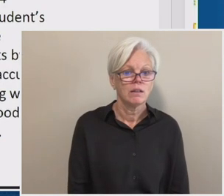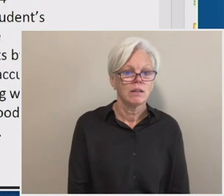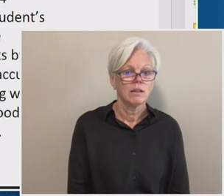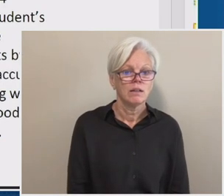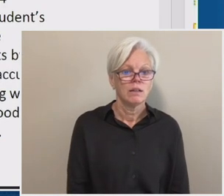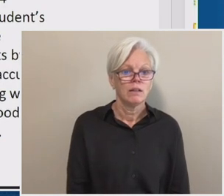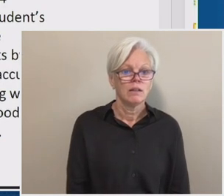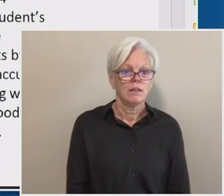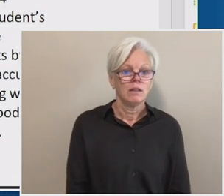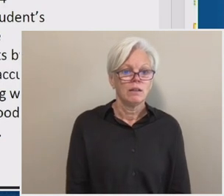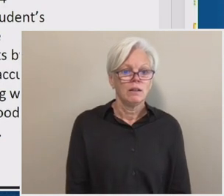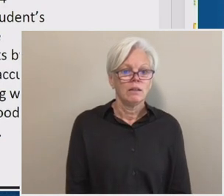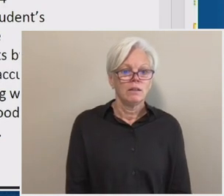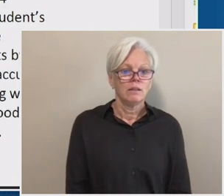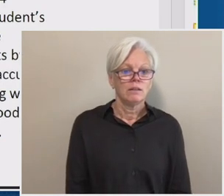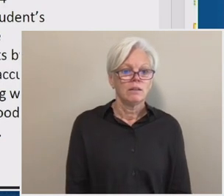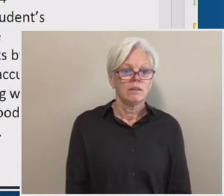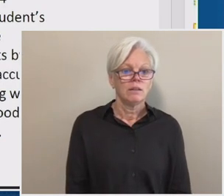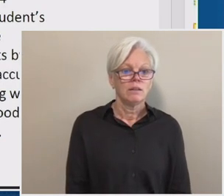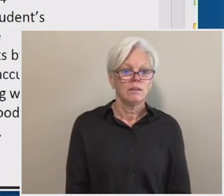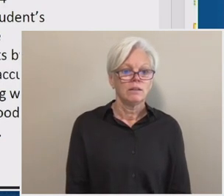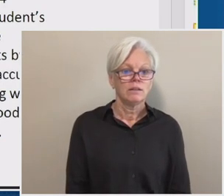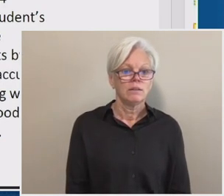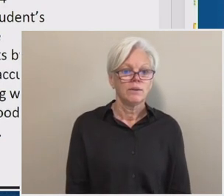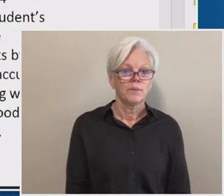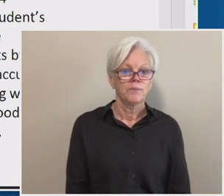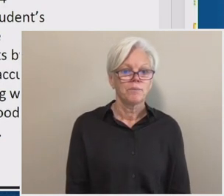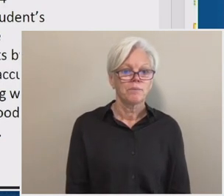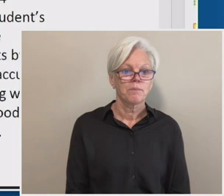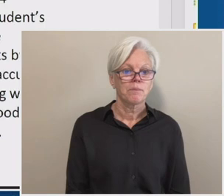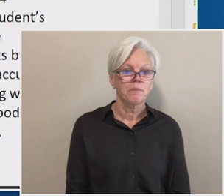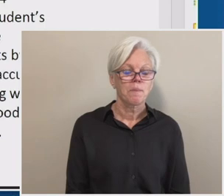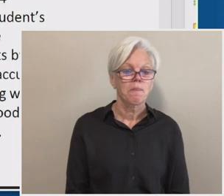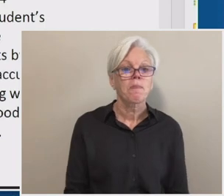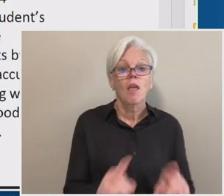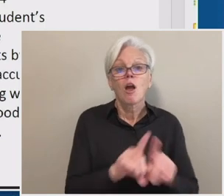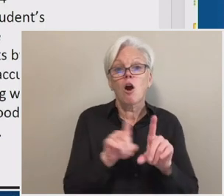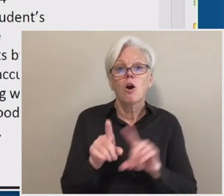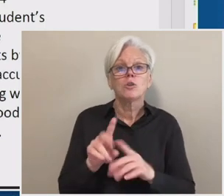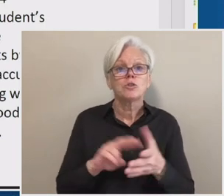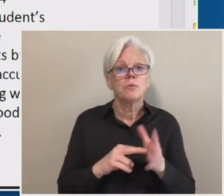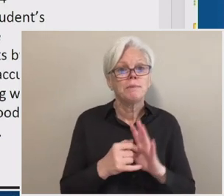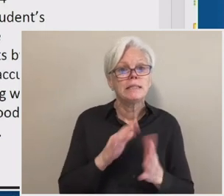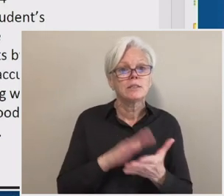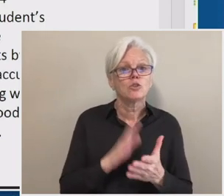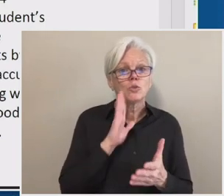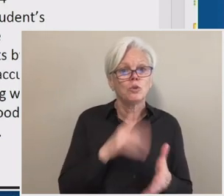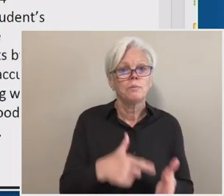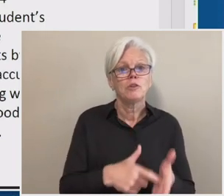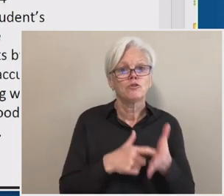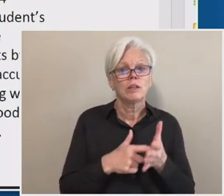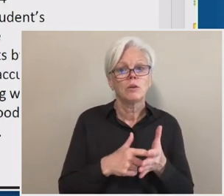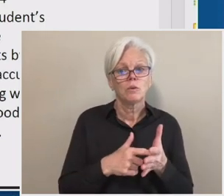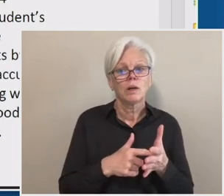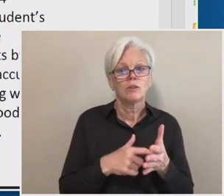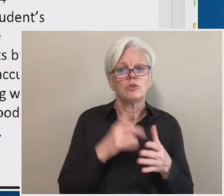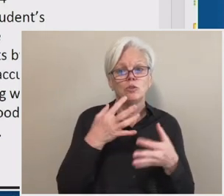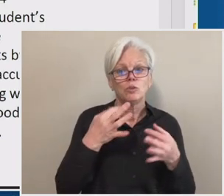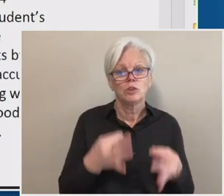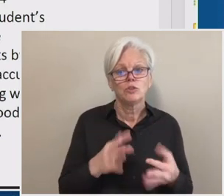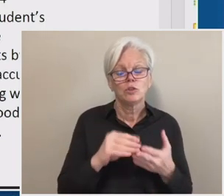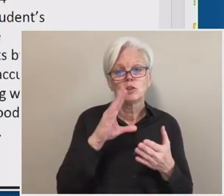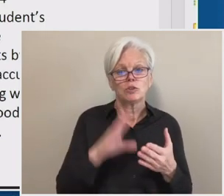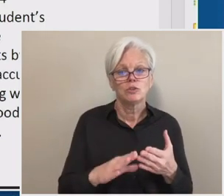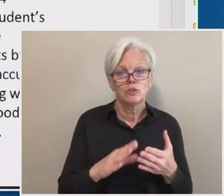Um, uh, it also, um, uh, it also means that the school would be required to perform, to determine the student had